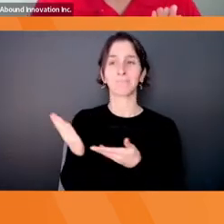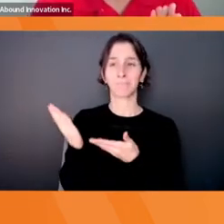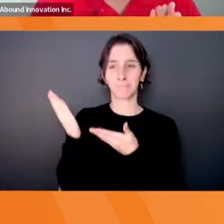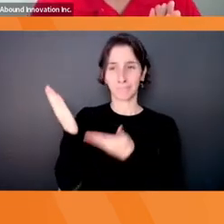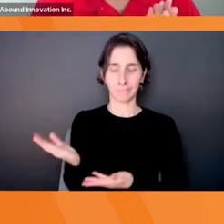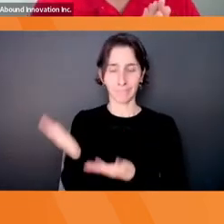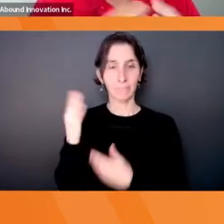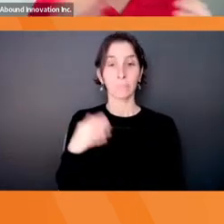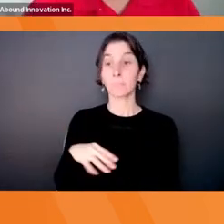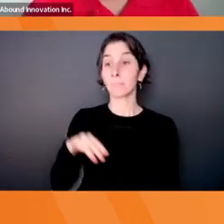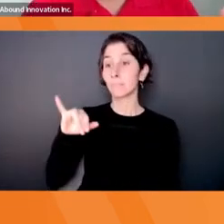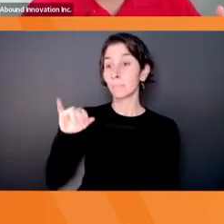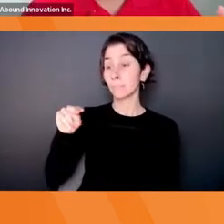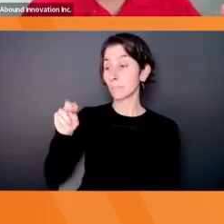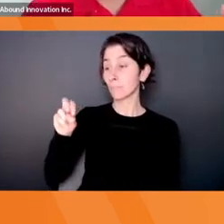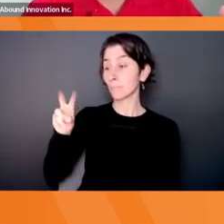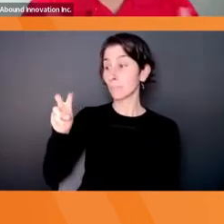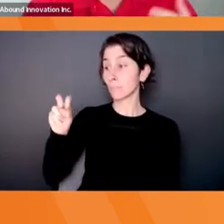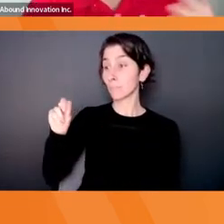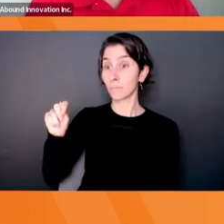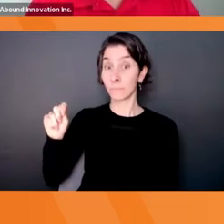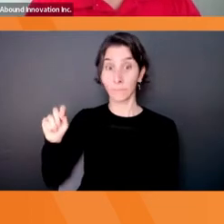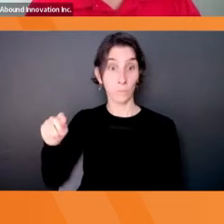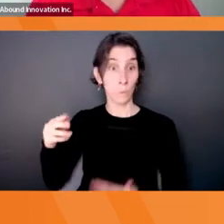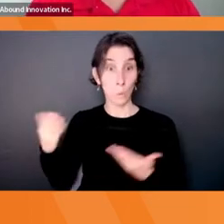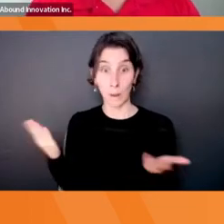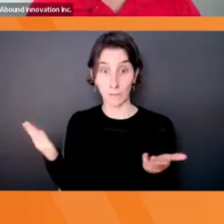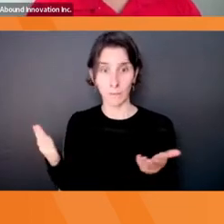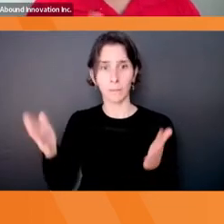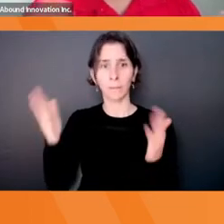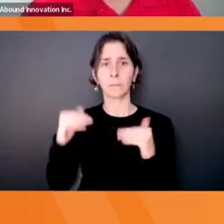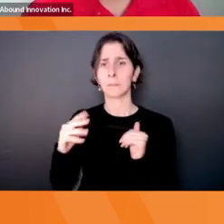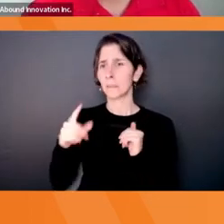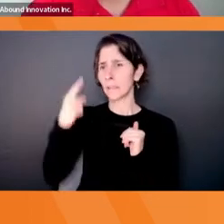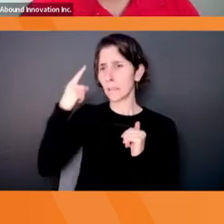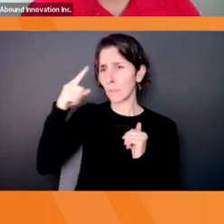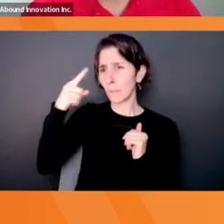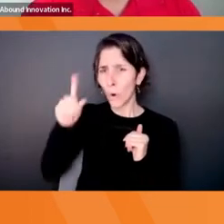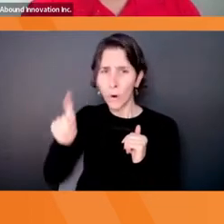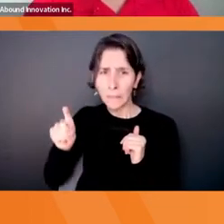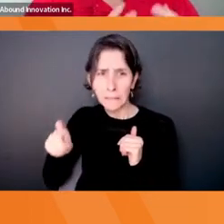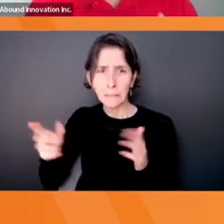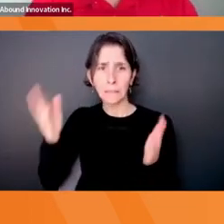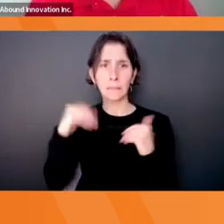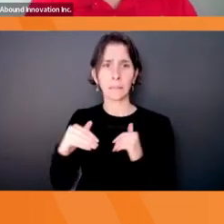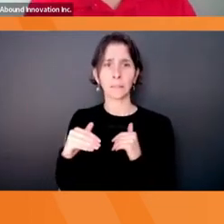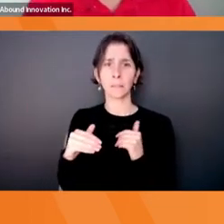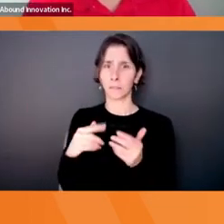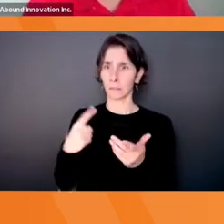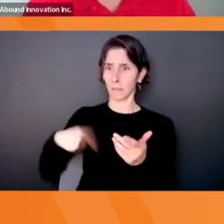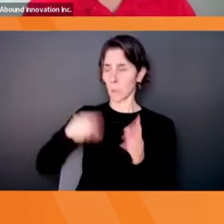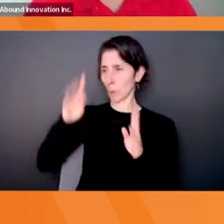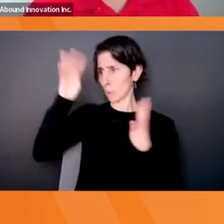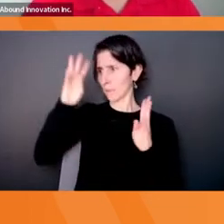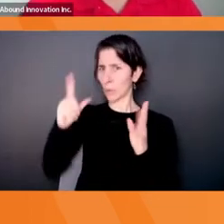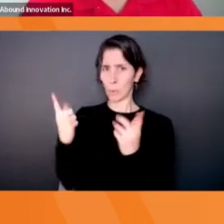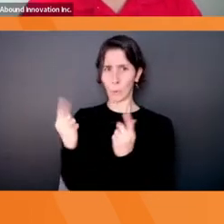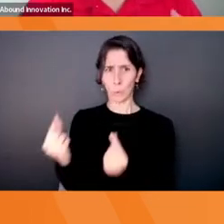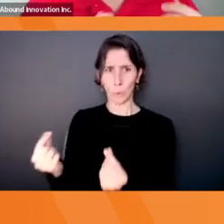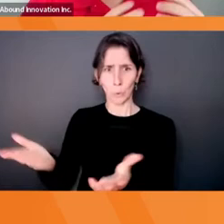about what is innovation, why it's needed, what do innovators do, who can innovate, challenges to innovation.